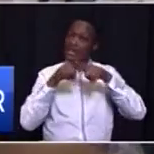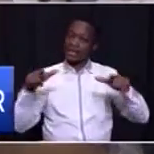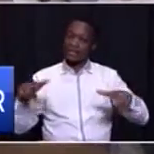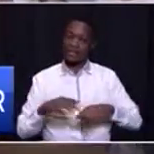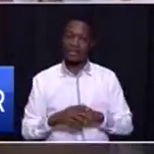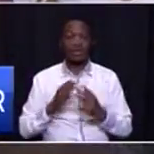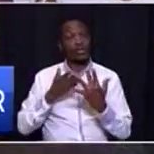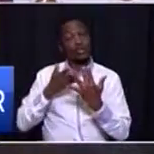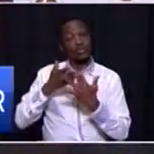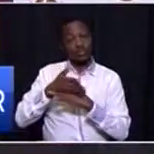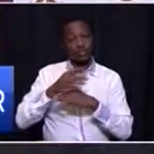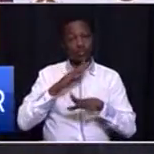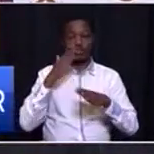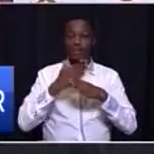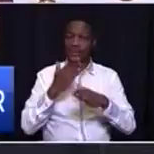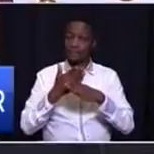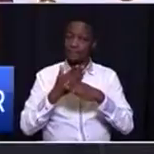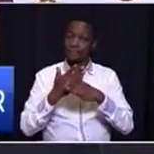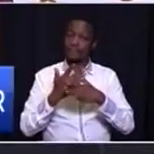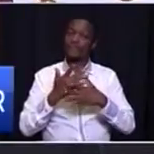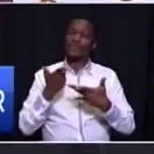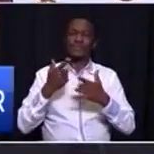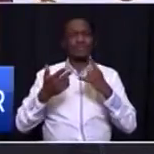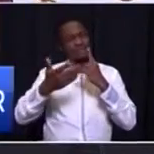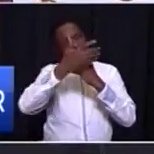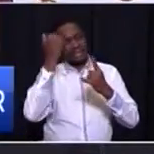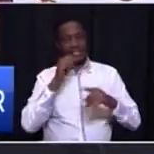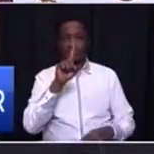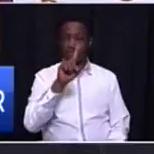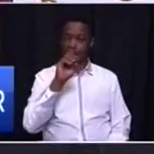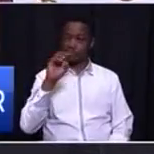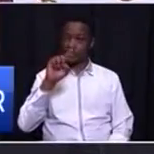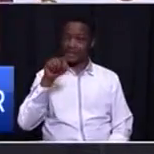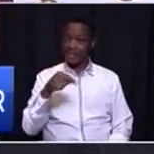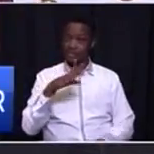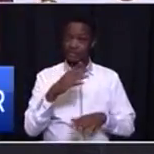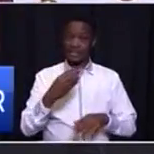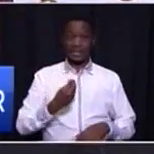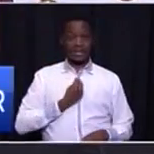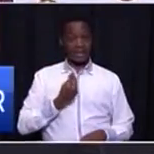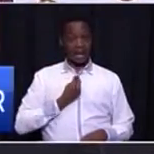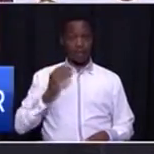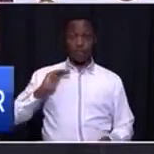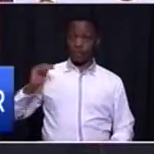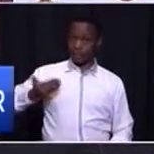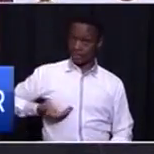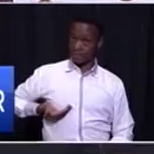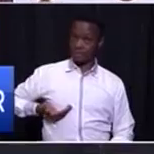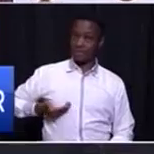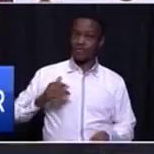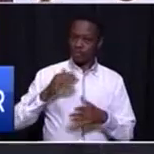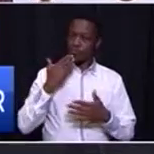Through welfare to work, we will reach 100,000 unemployed young women who are currently